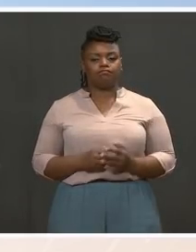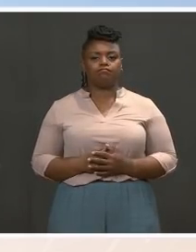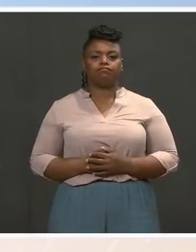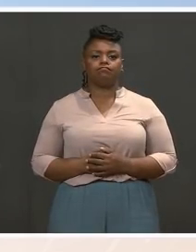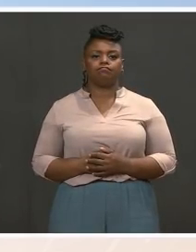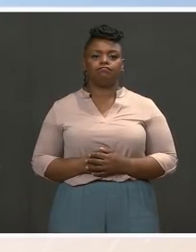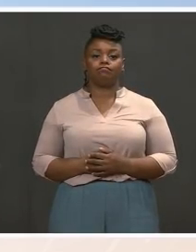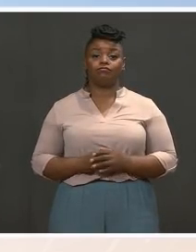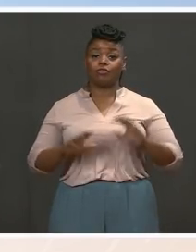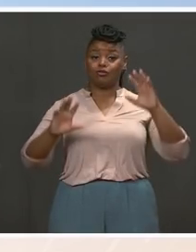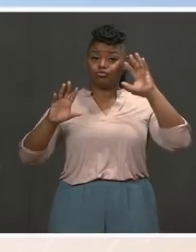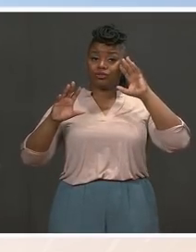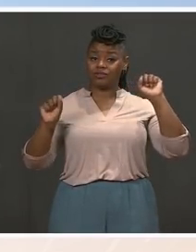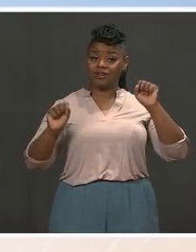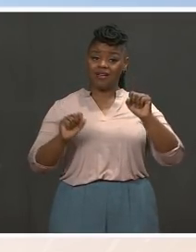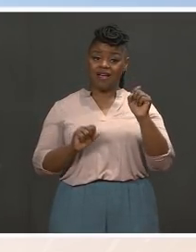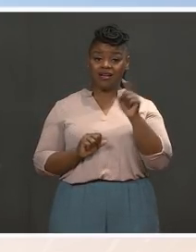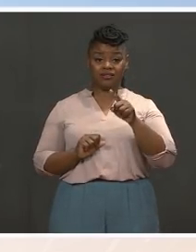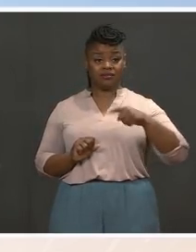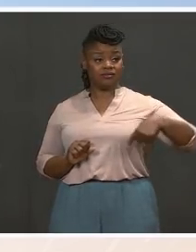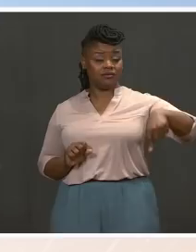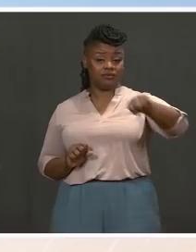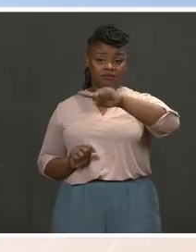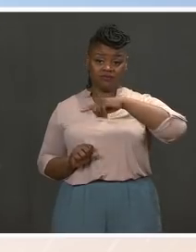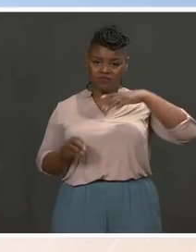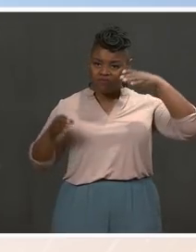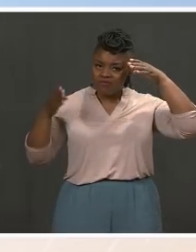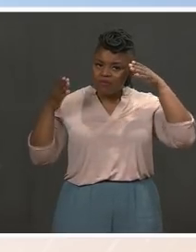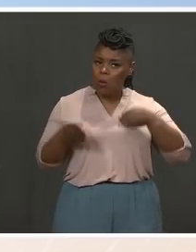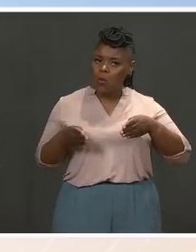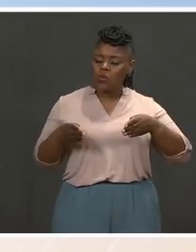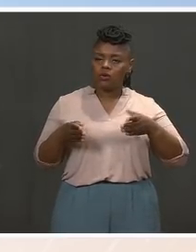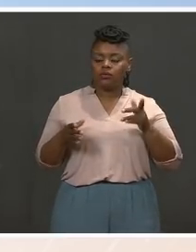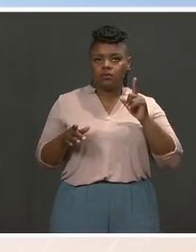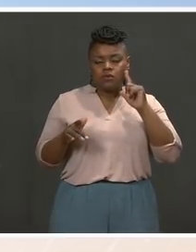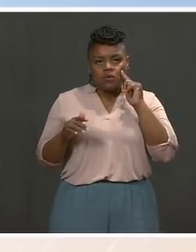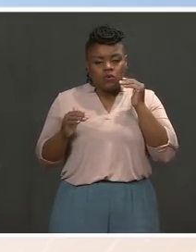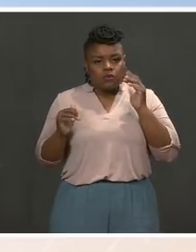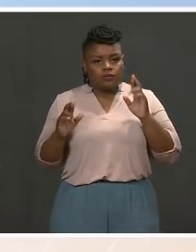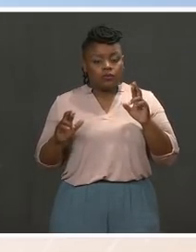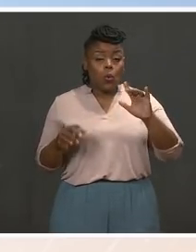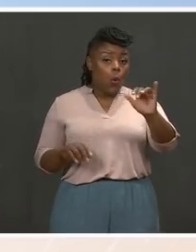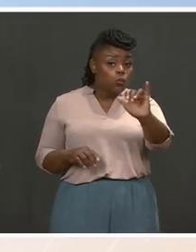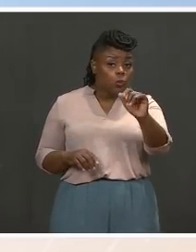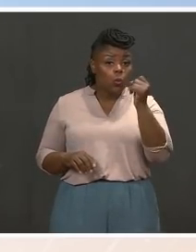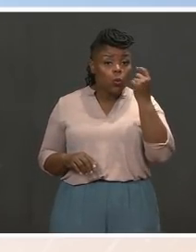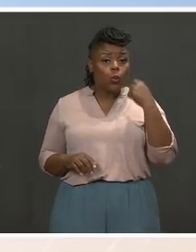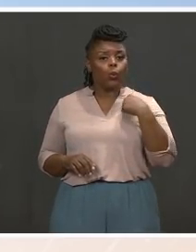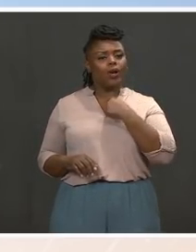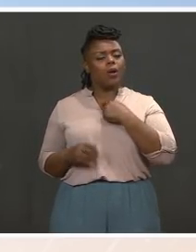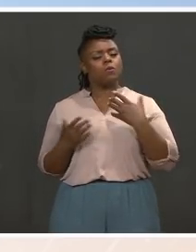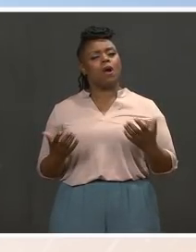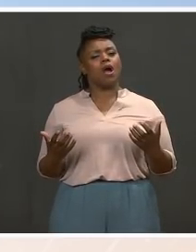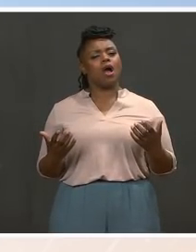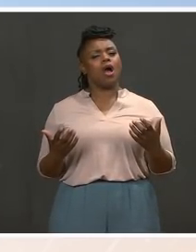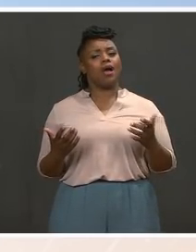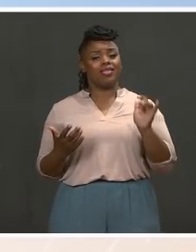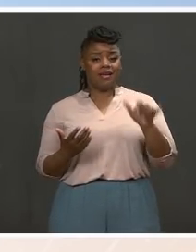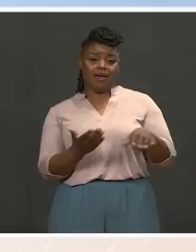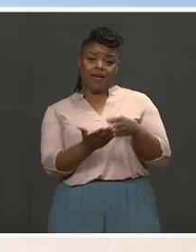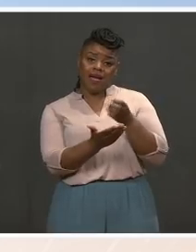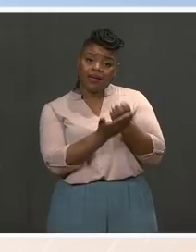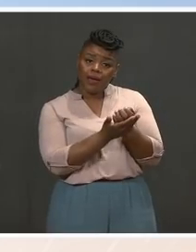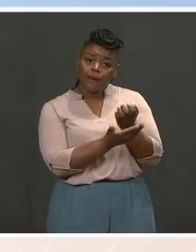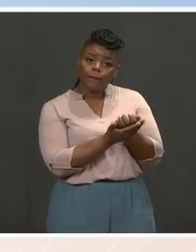to focus on. Alongside this, we need to make sure that we are making sure that the economy is directed at